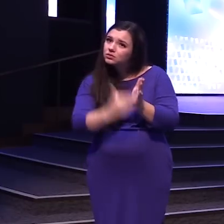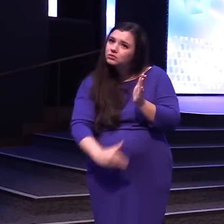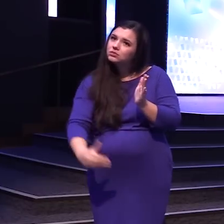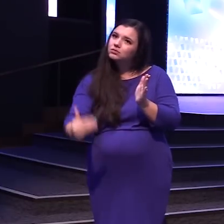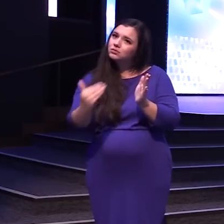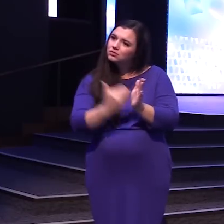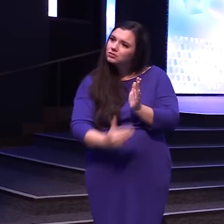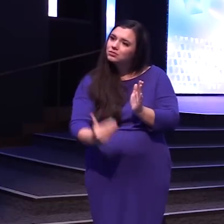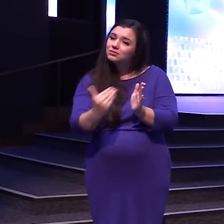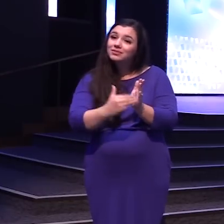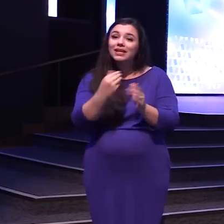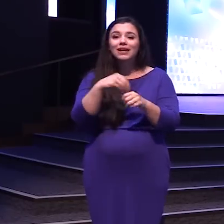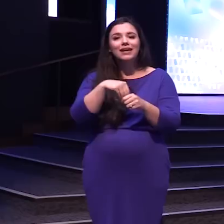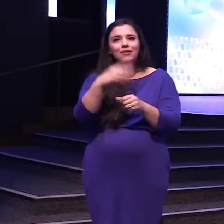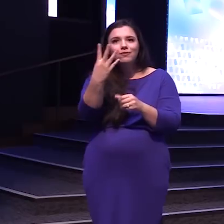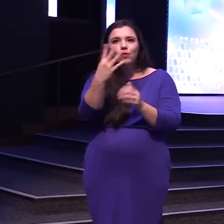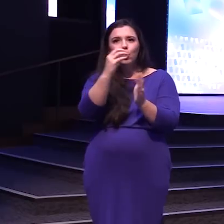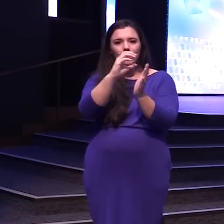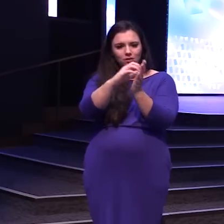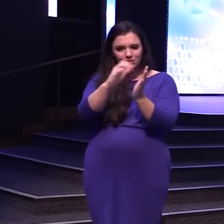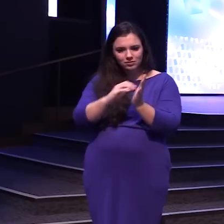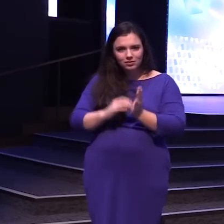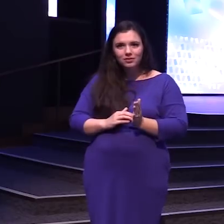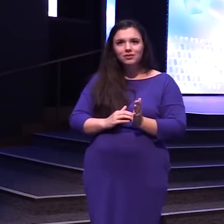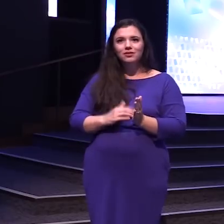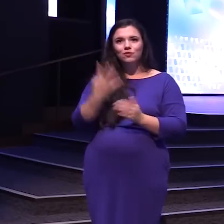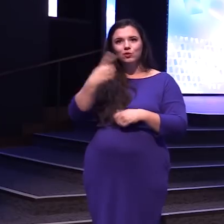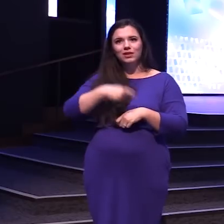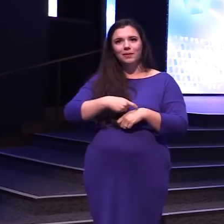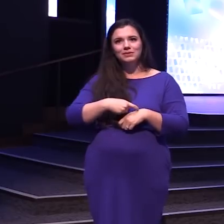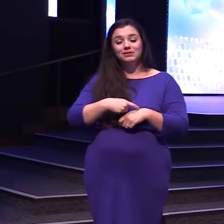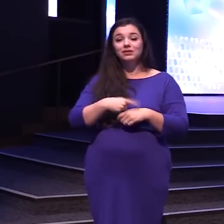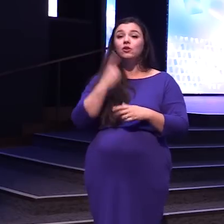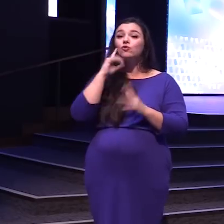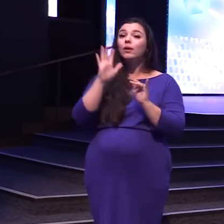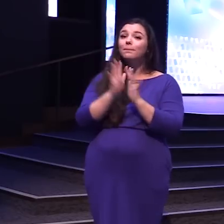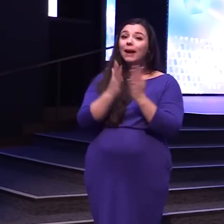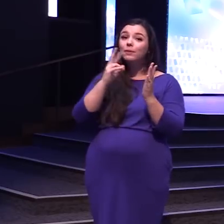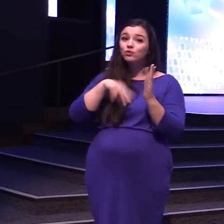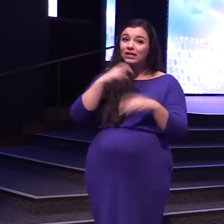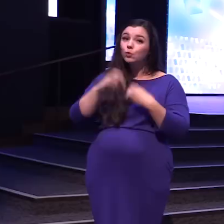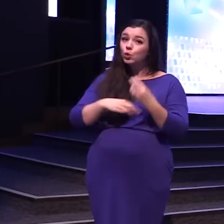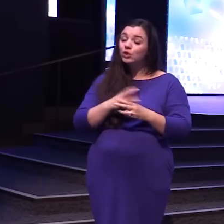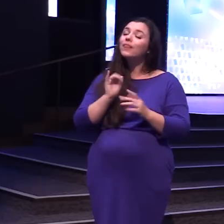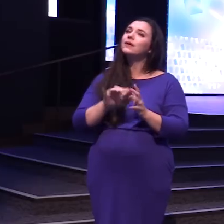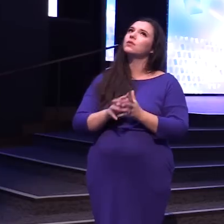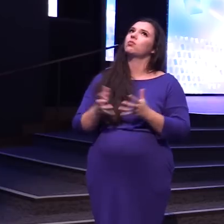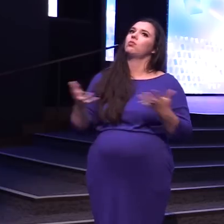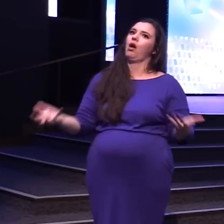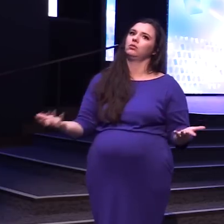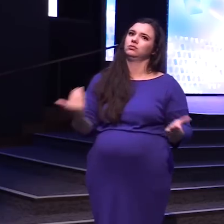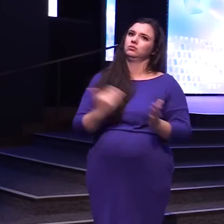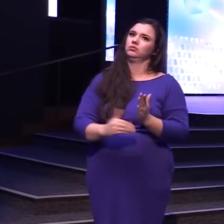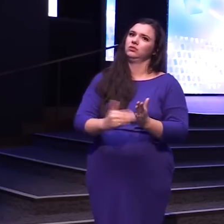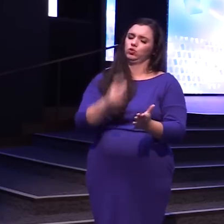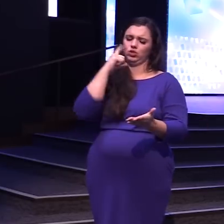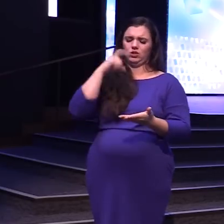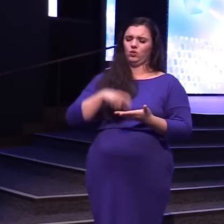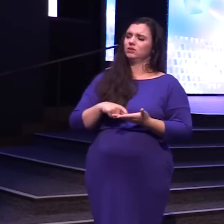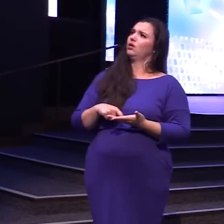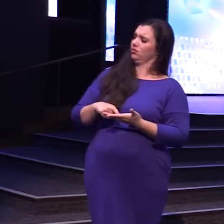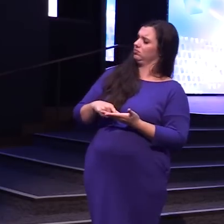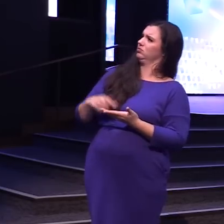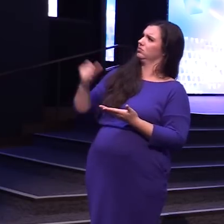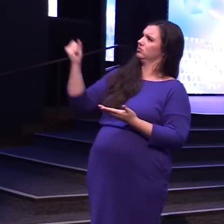In the matter of four scriptures In Bible reading world That's a lot So you should take notice Like wait